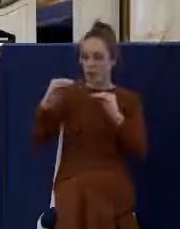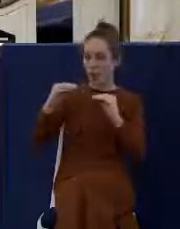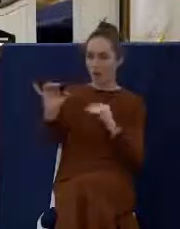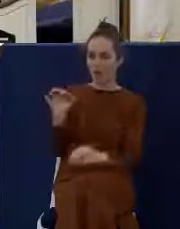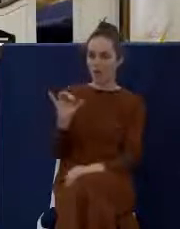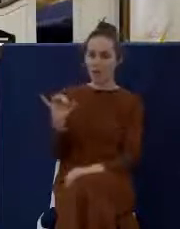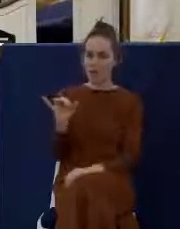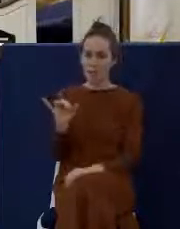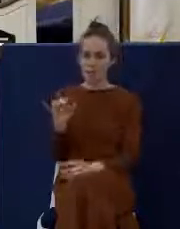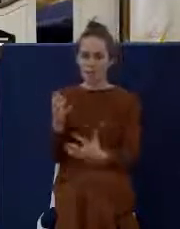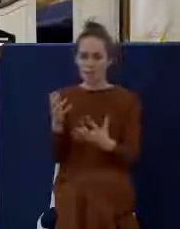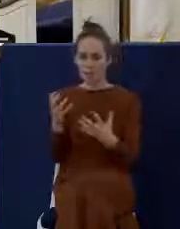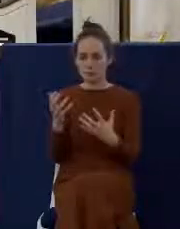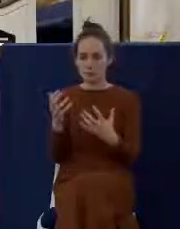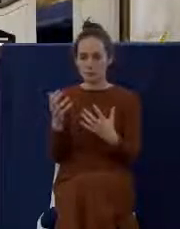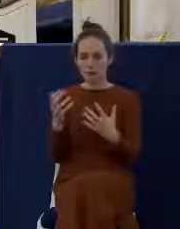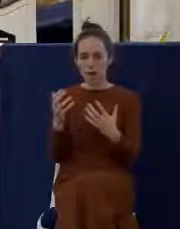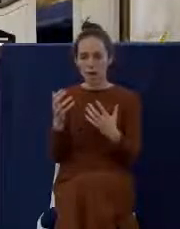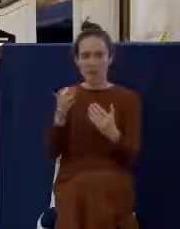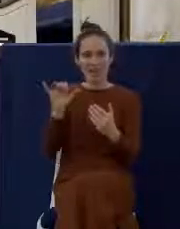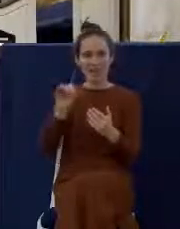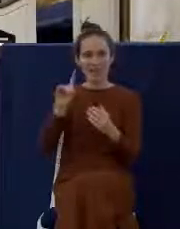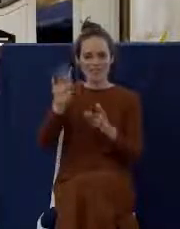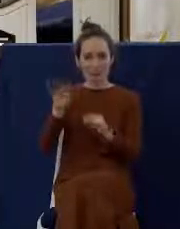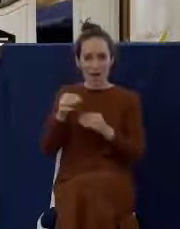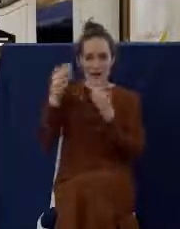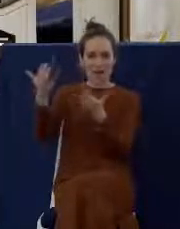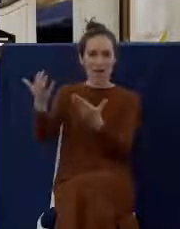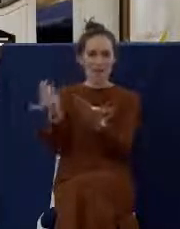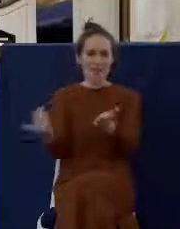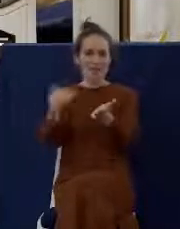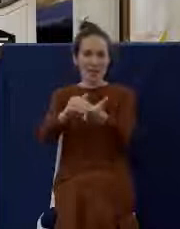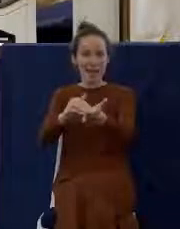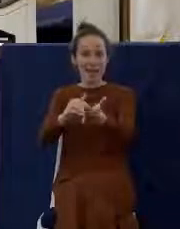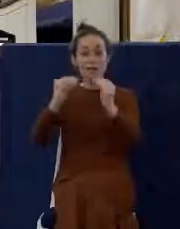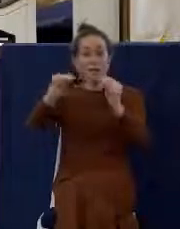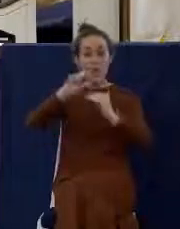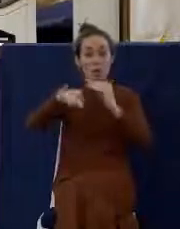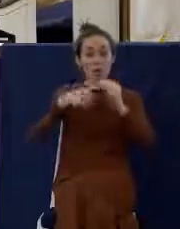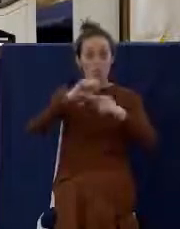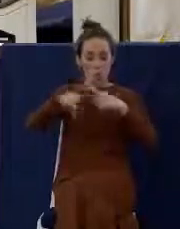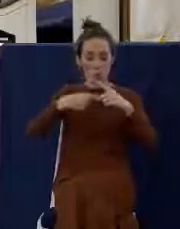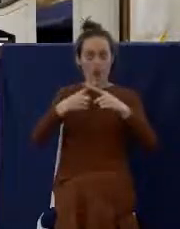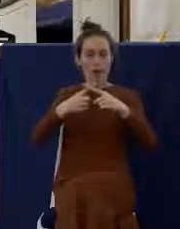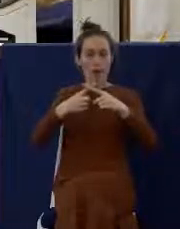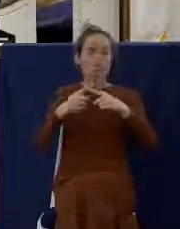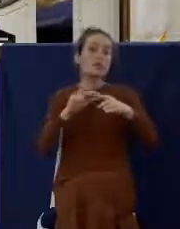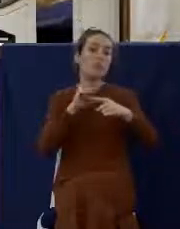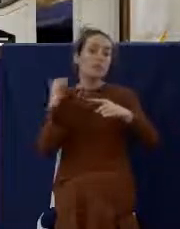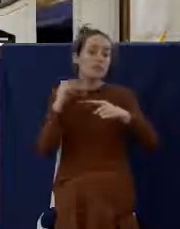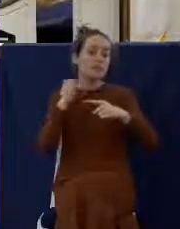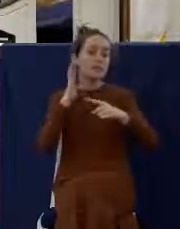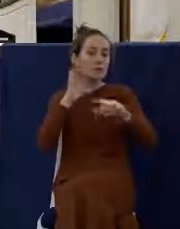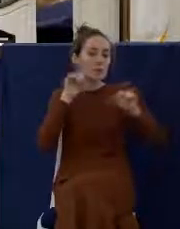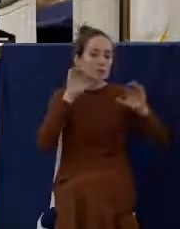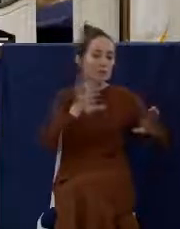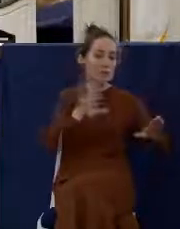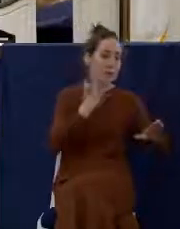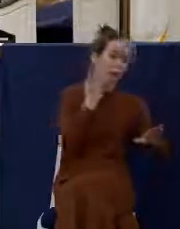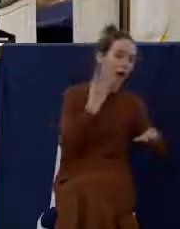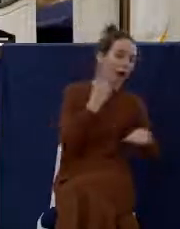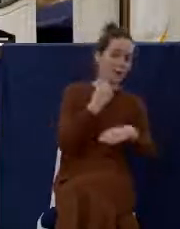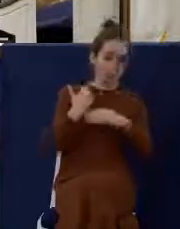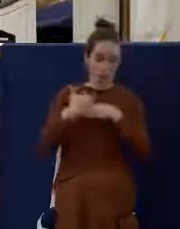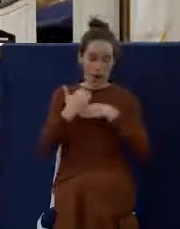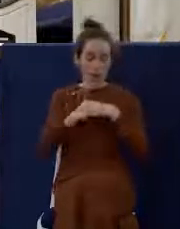took place. And this is what they teach even today. They teach that when the priest blesses these elements, that the